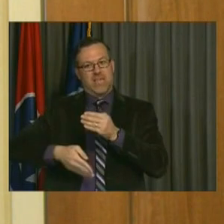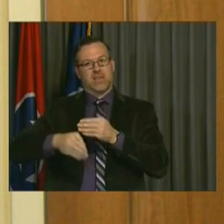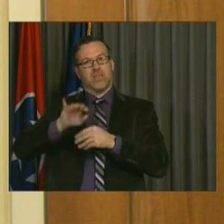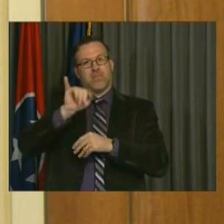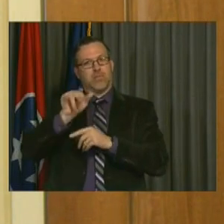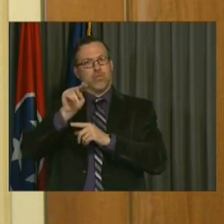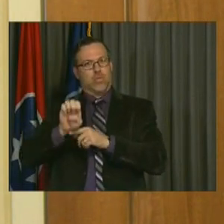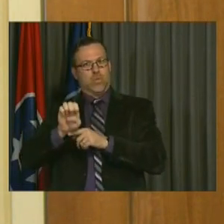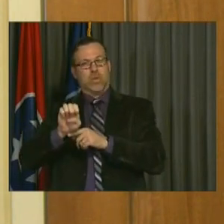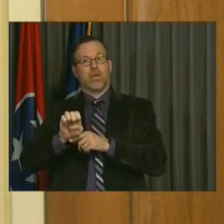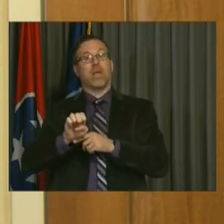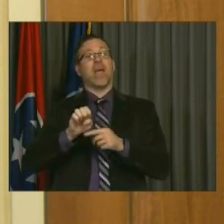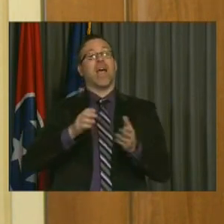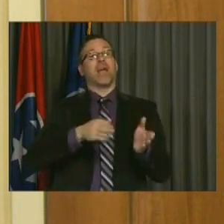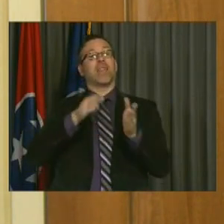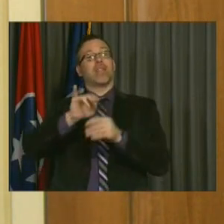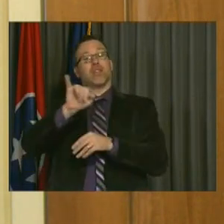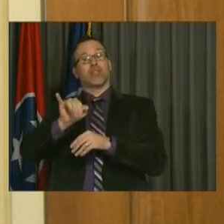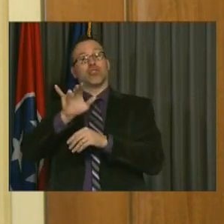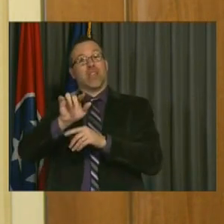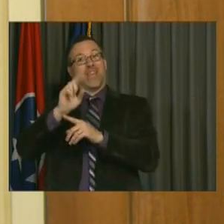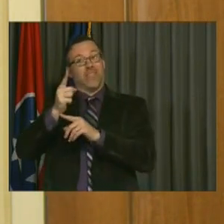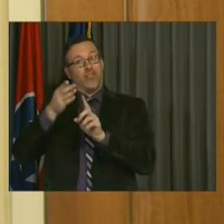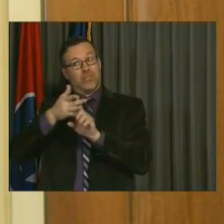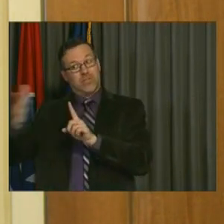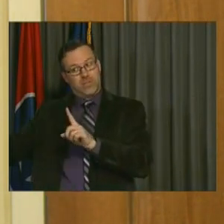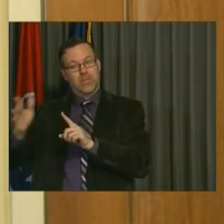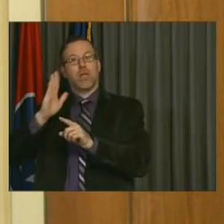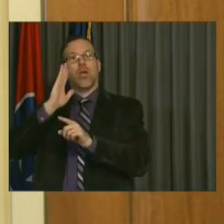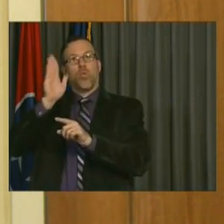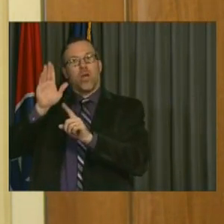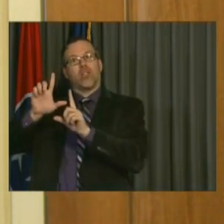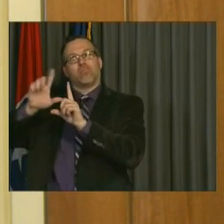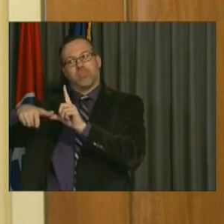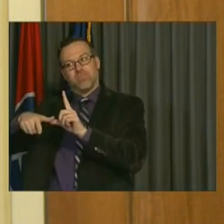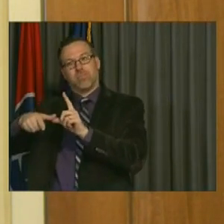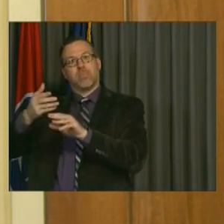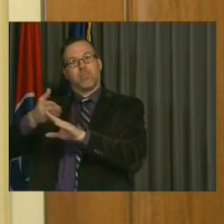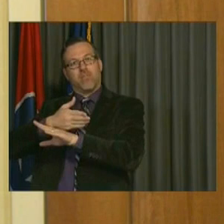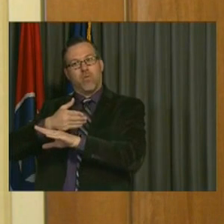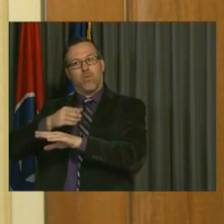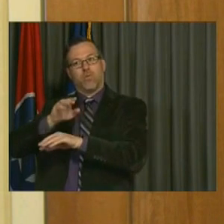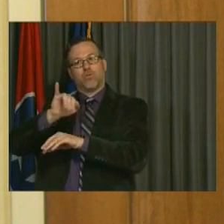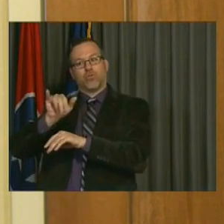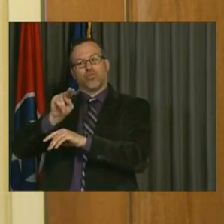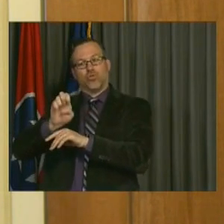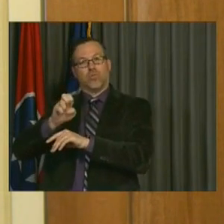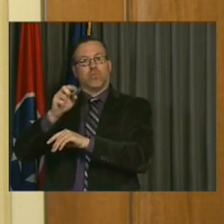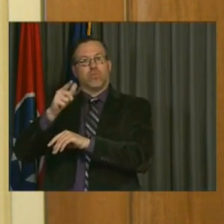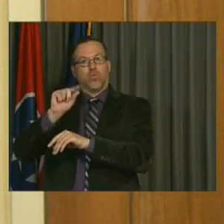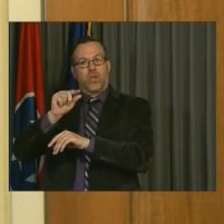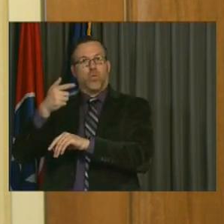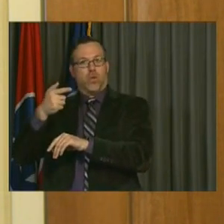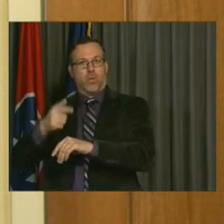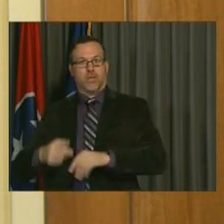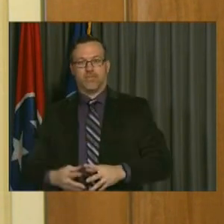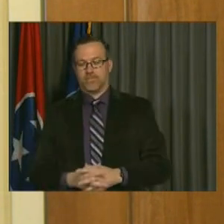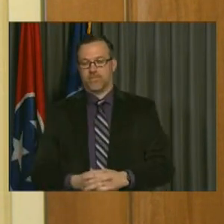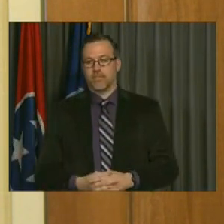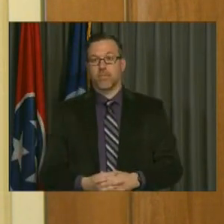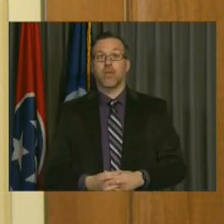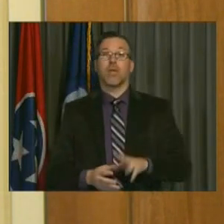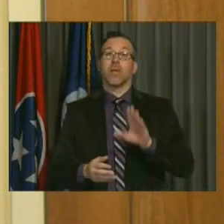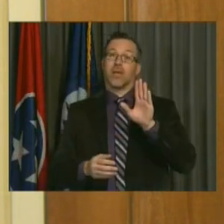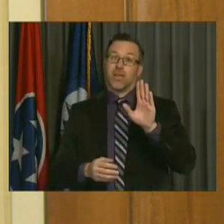the ones that we recommend for the 21 budget will be retired by the end of 21. There is an exception in state